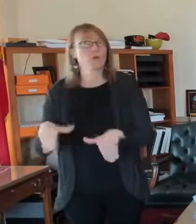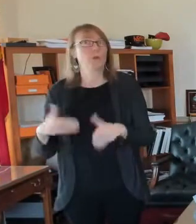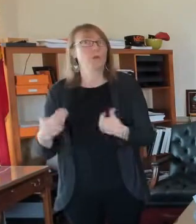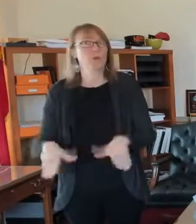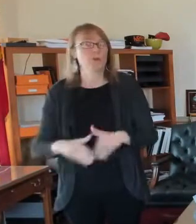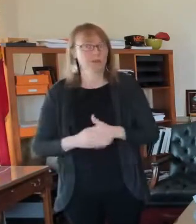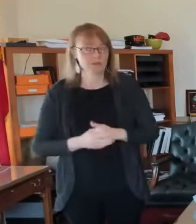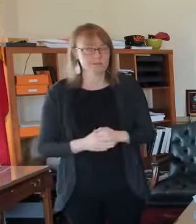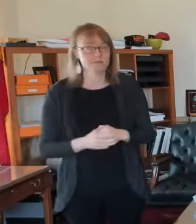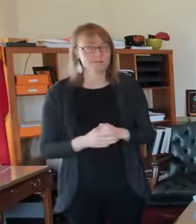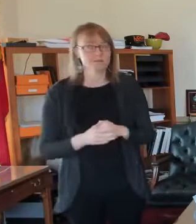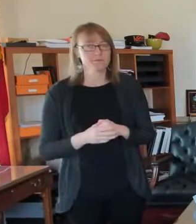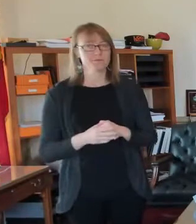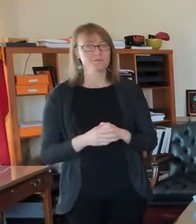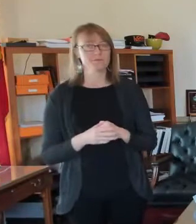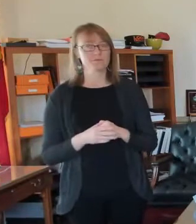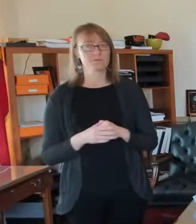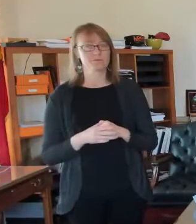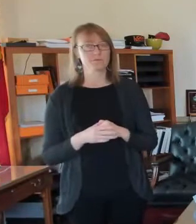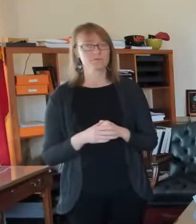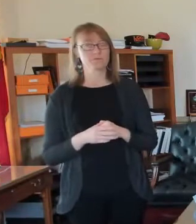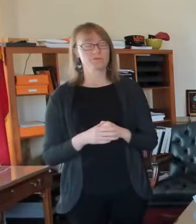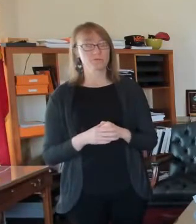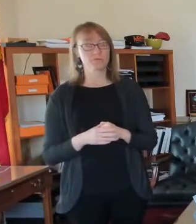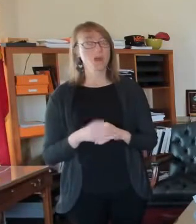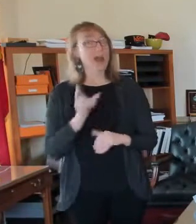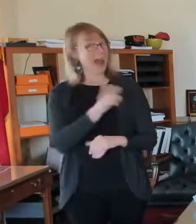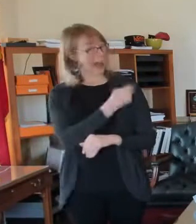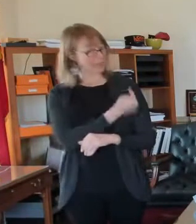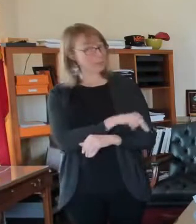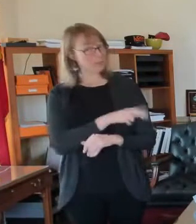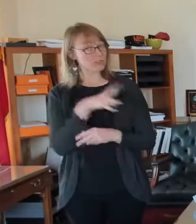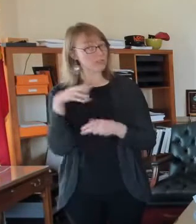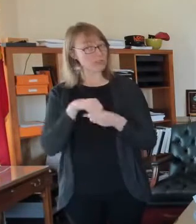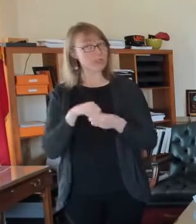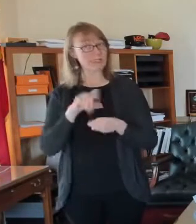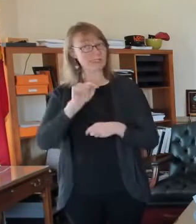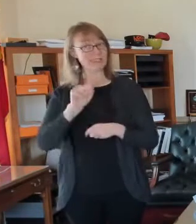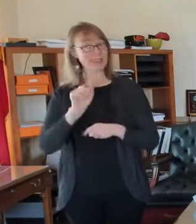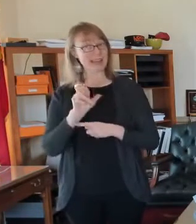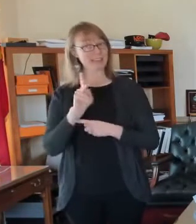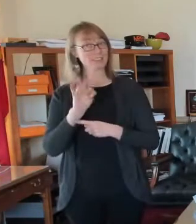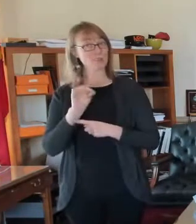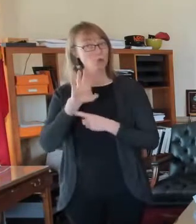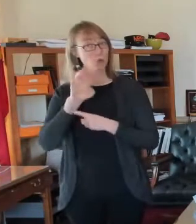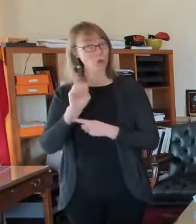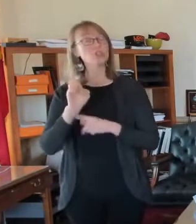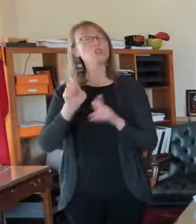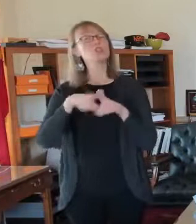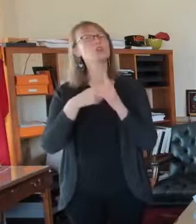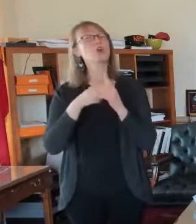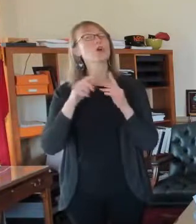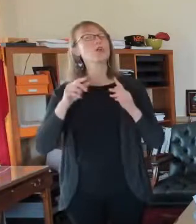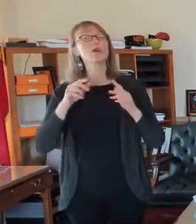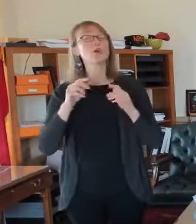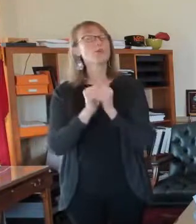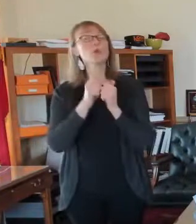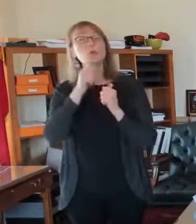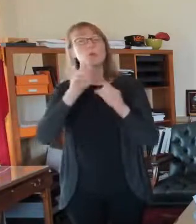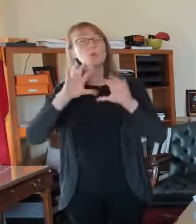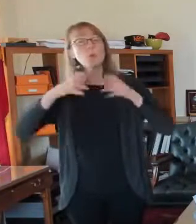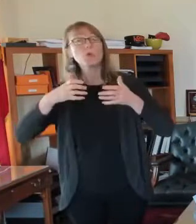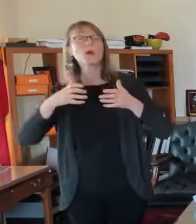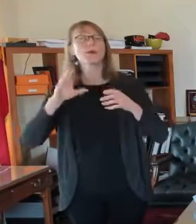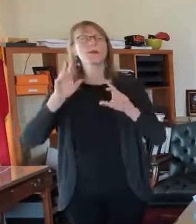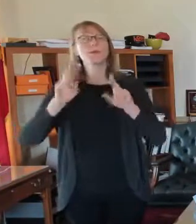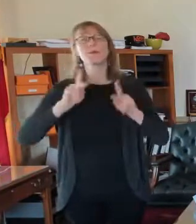starting to vaccinate everybody 75 and over, over. Some of them are now down to 672 70.